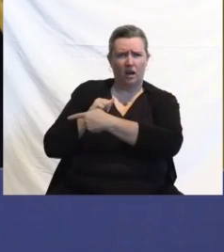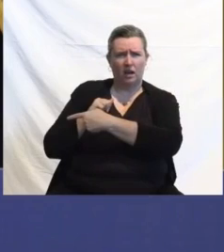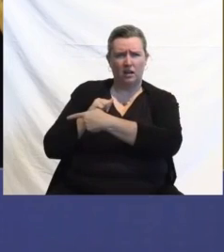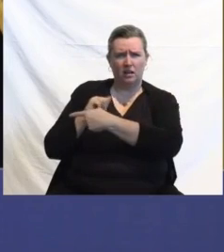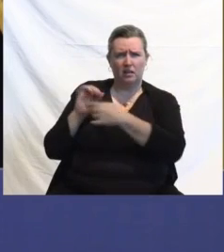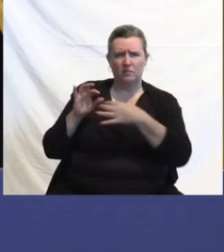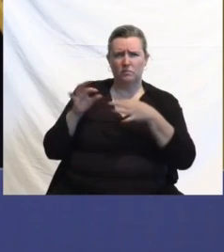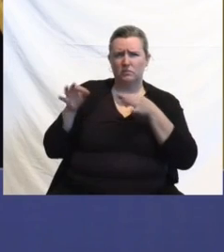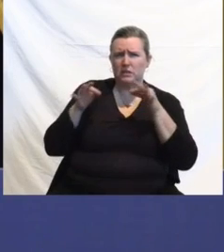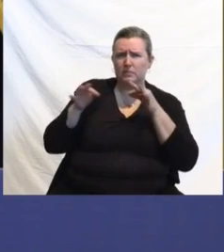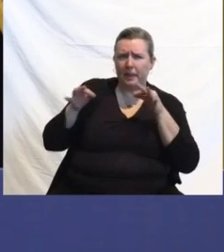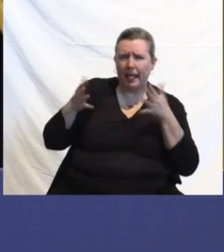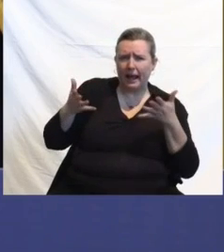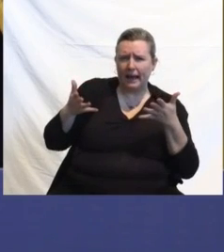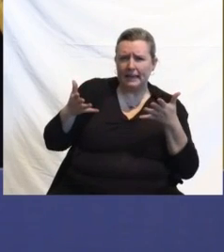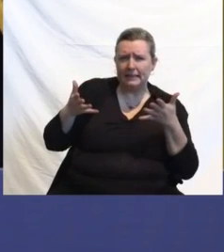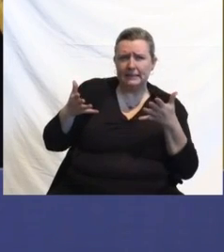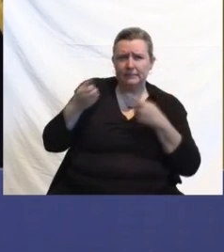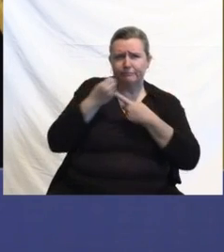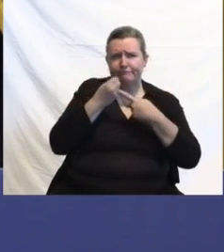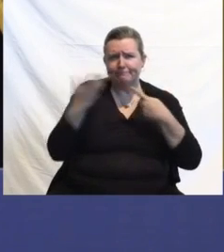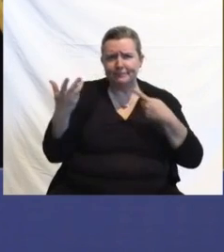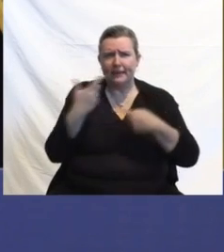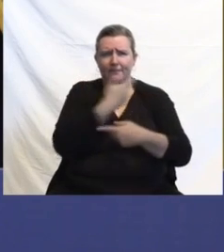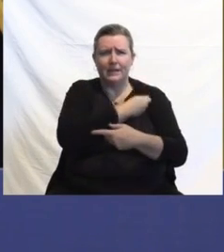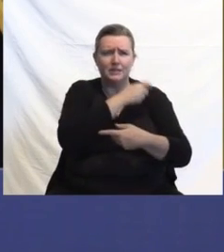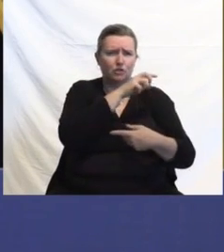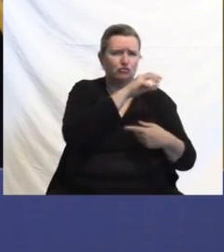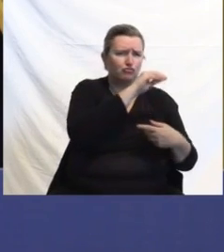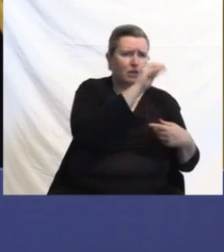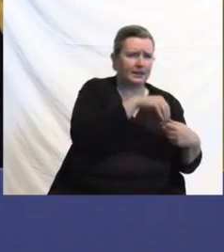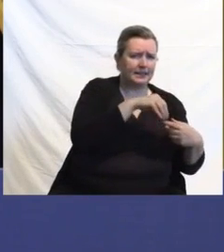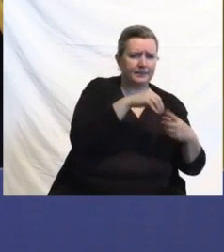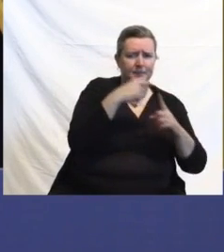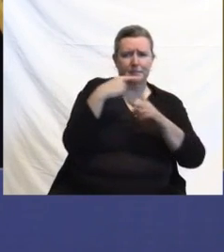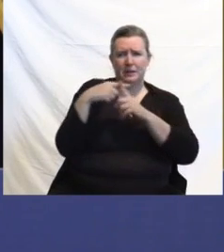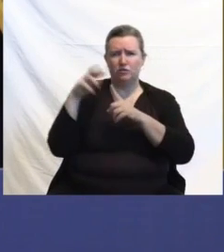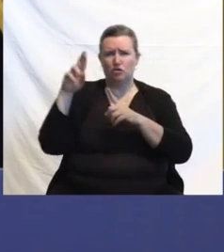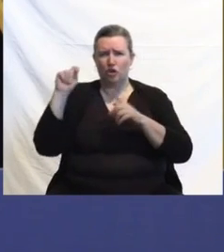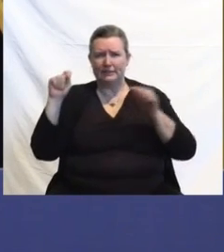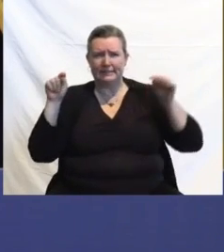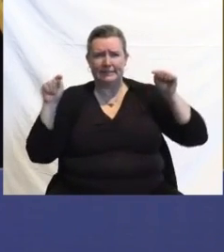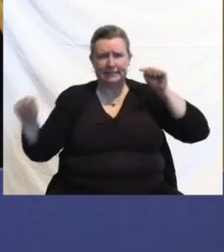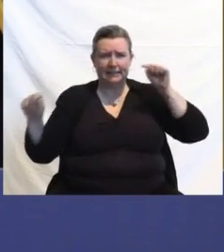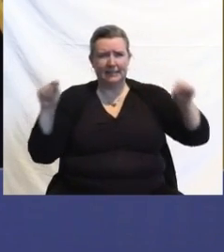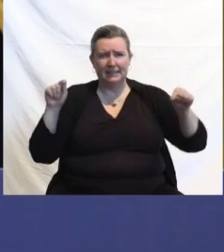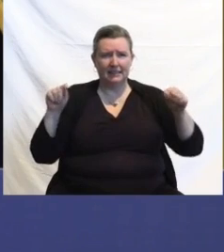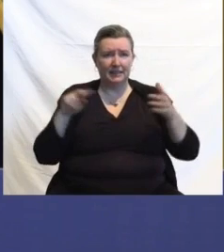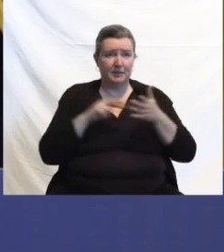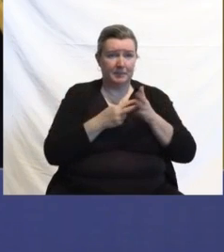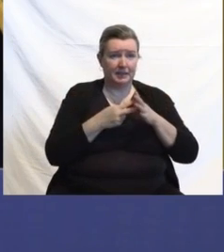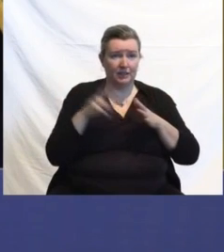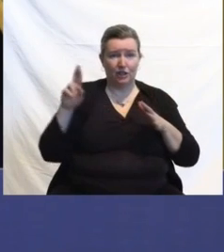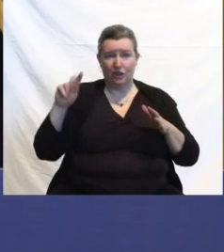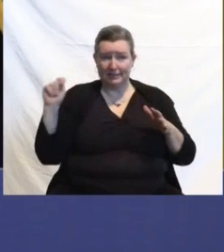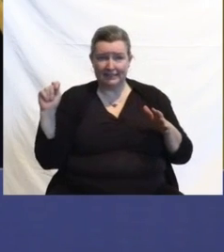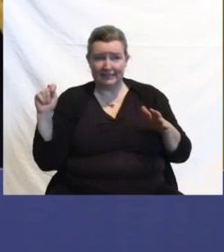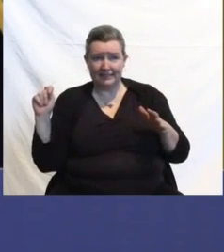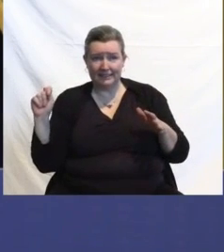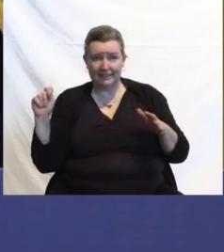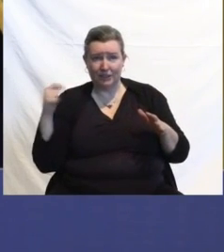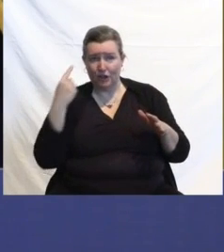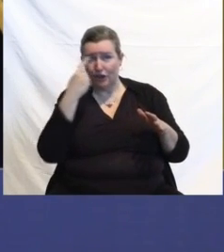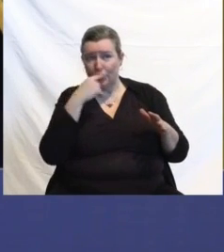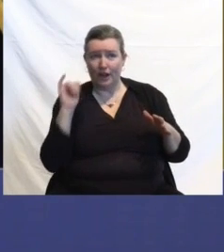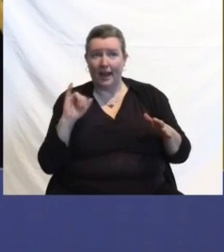between vaccination rate and rate of transmission? And I think the way you put it is, is the rate of transmission overstated because it's on